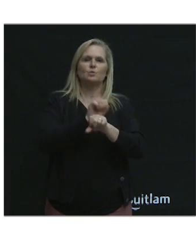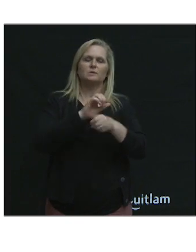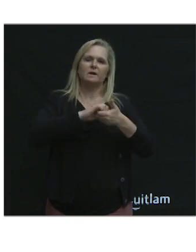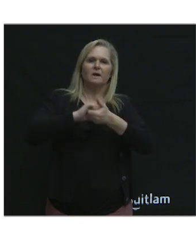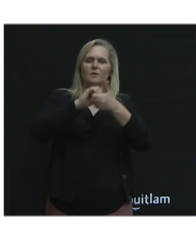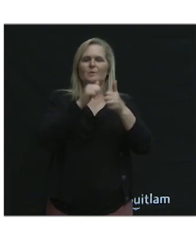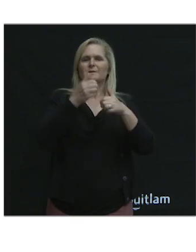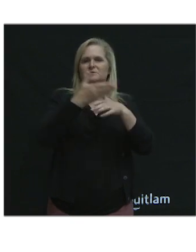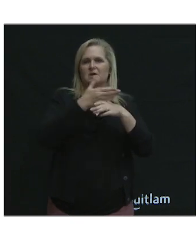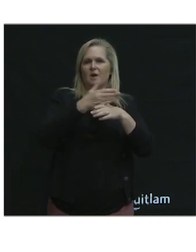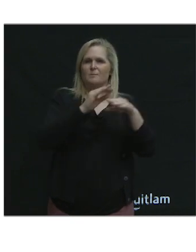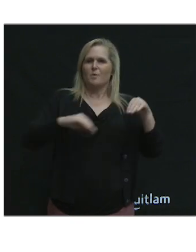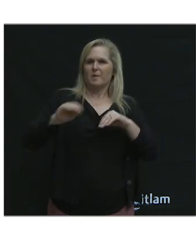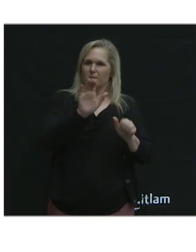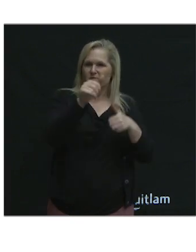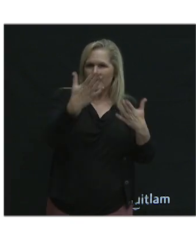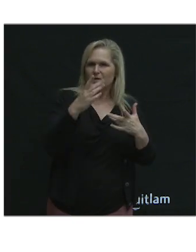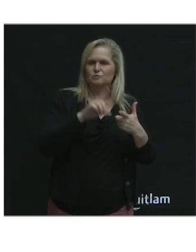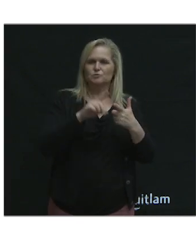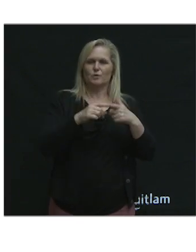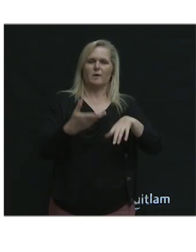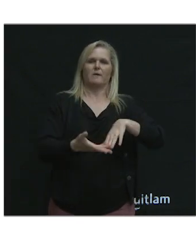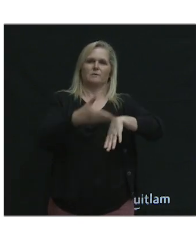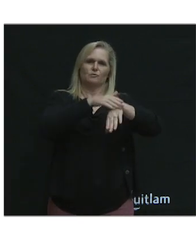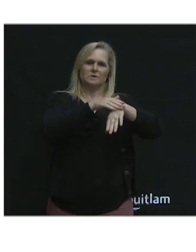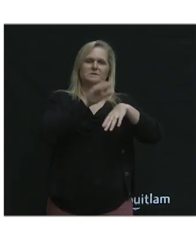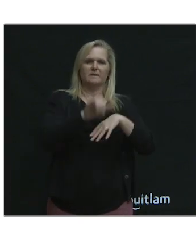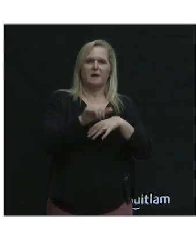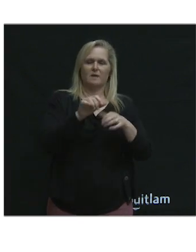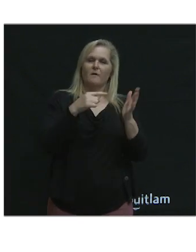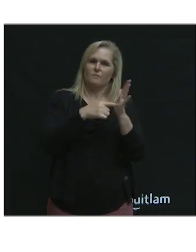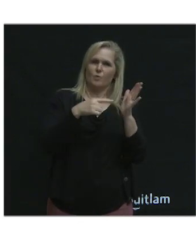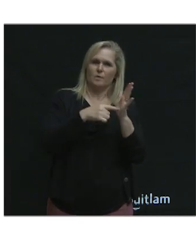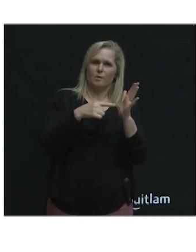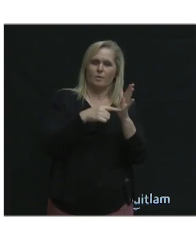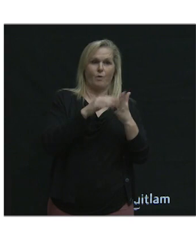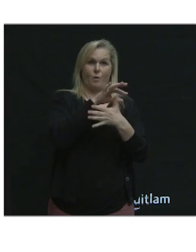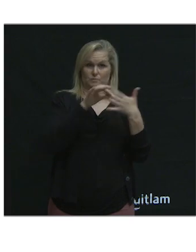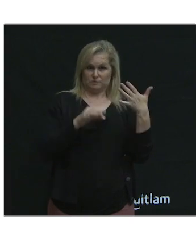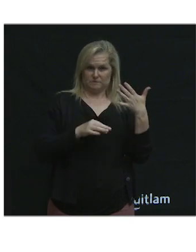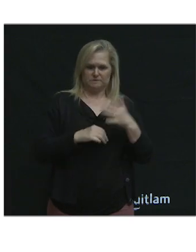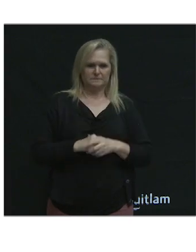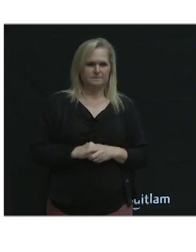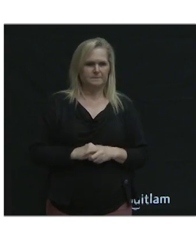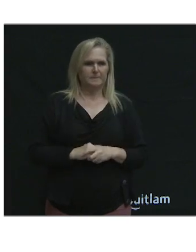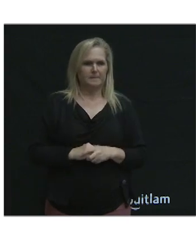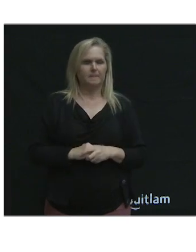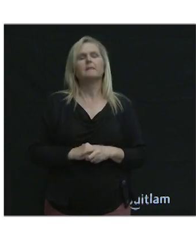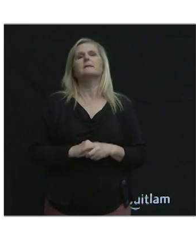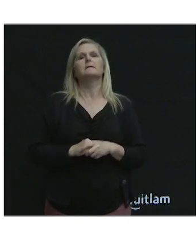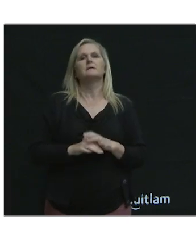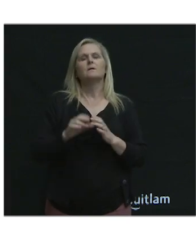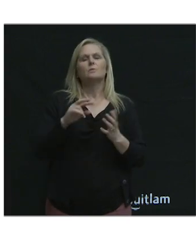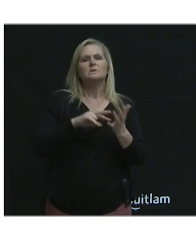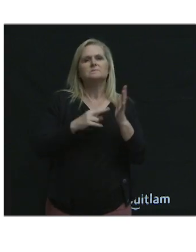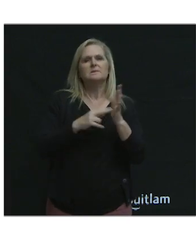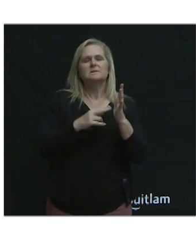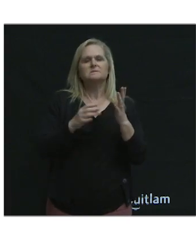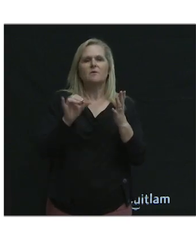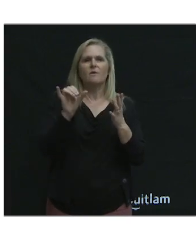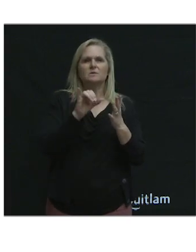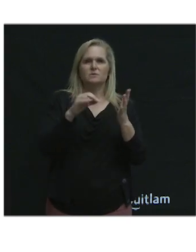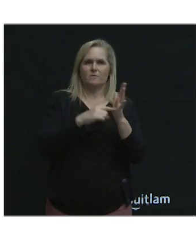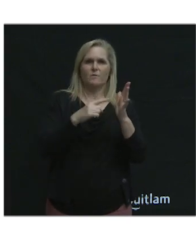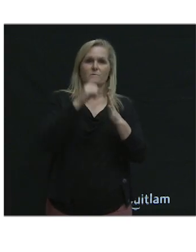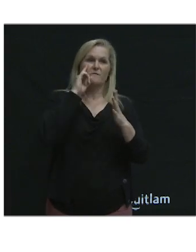providers specifically to increase affordable options. So that it's also affordable